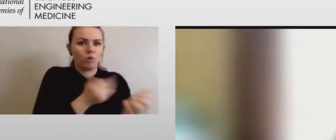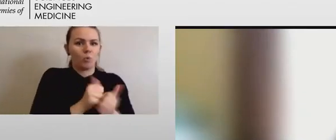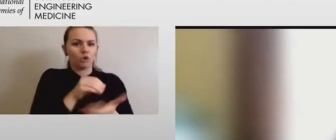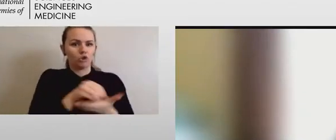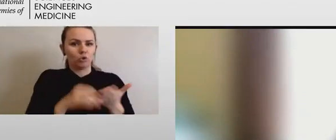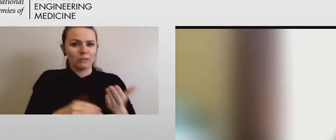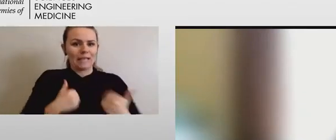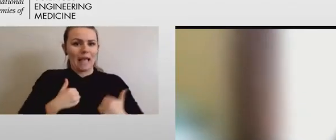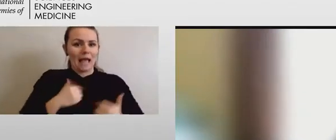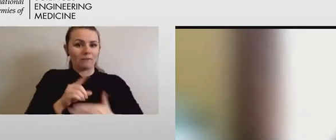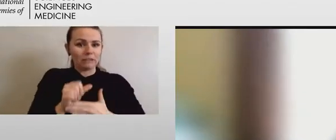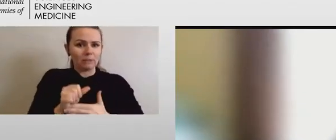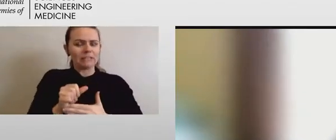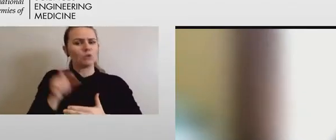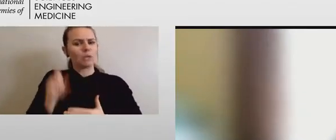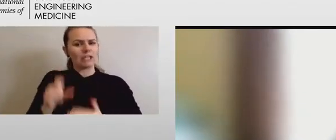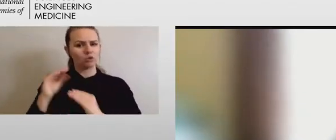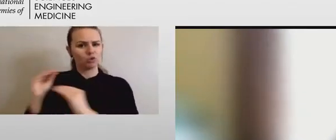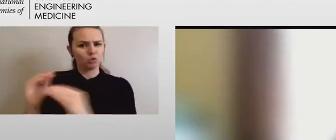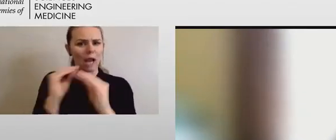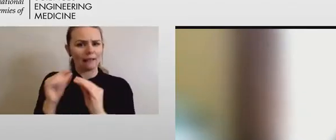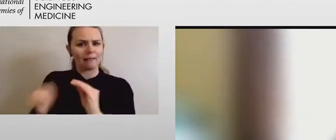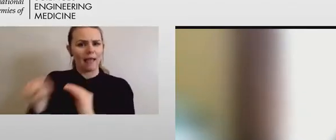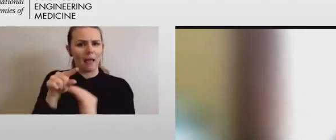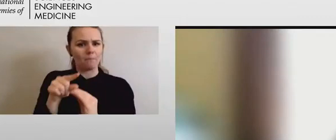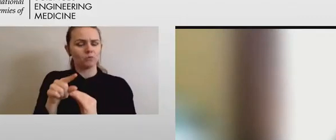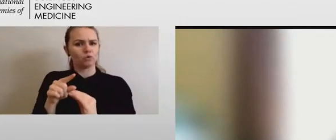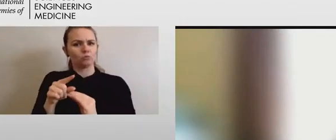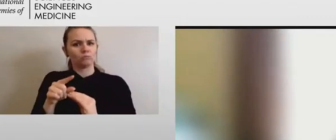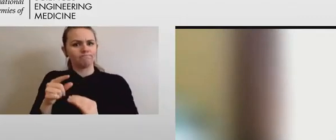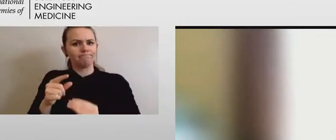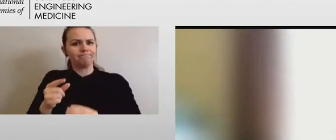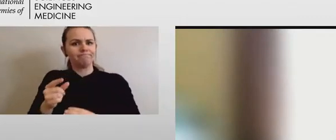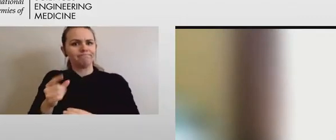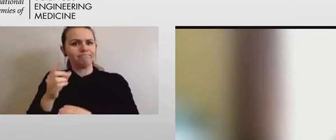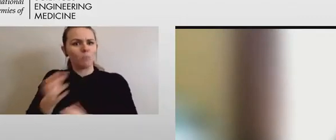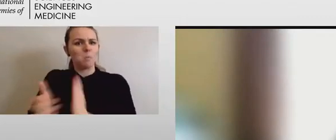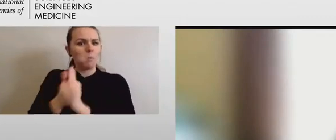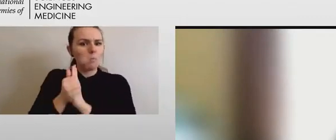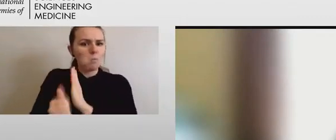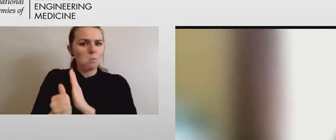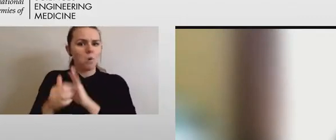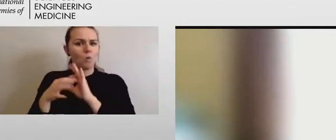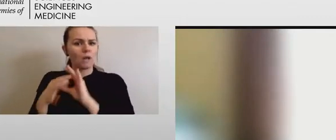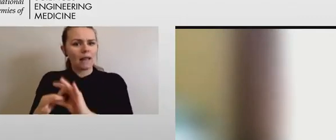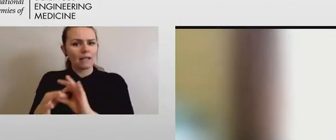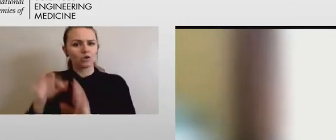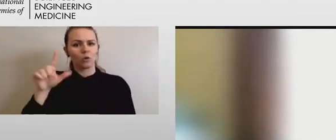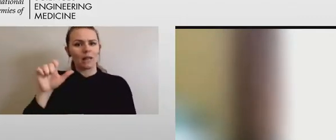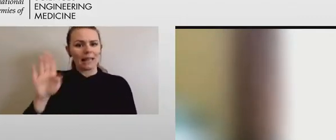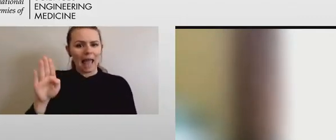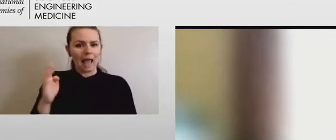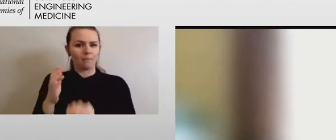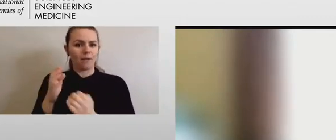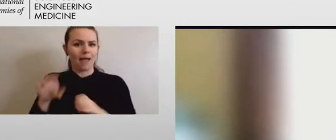to be proficient in lab activities and not to be discouraged from entering STEM.